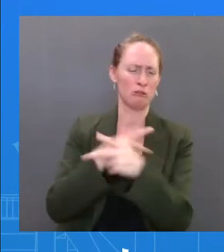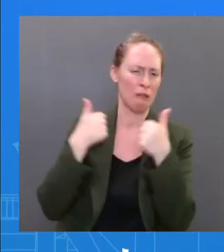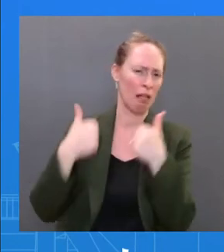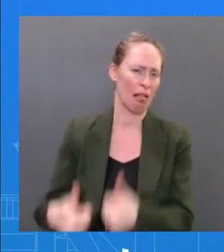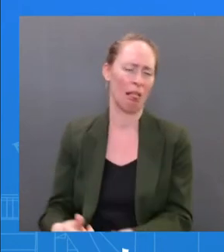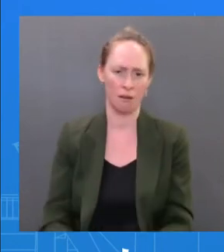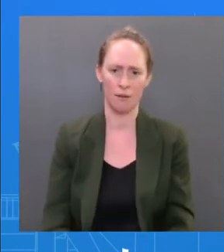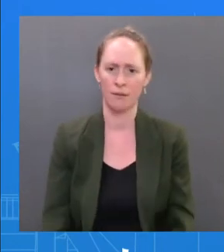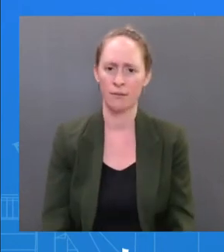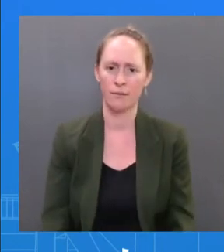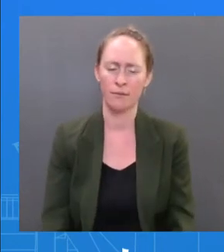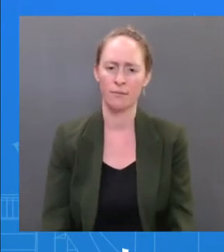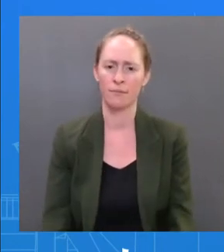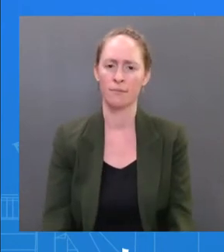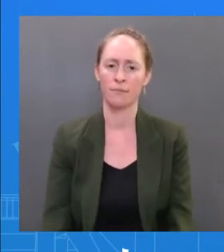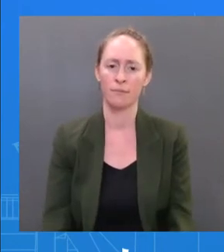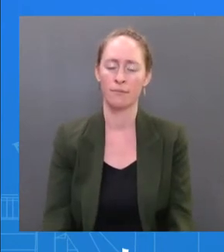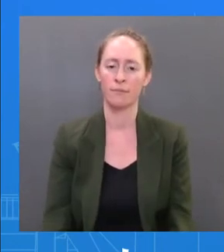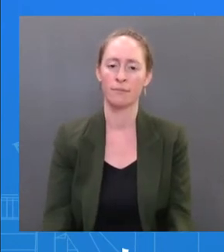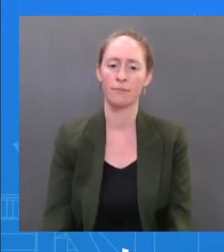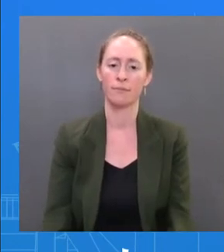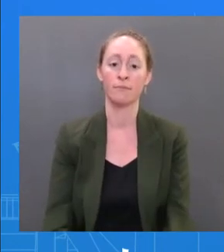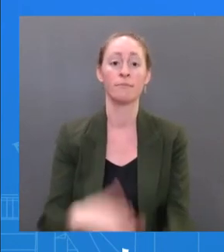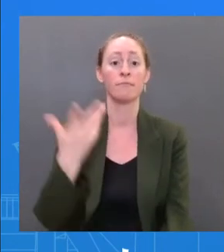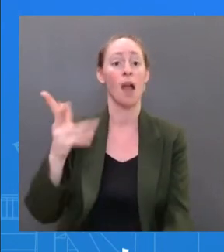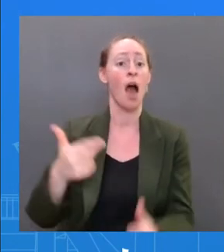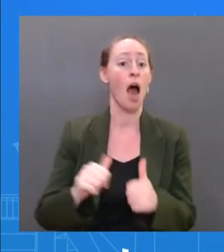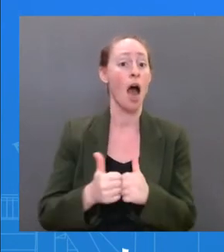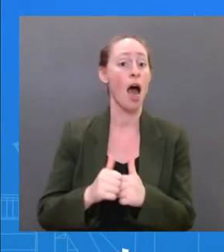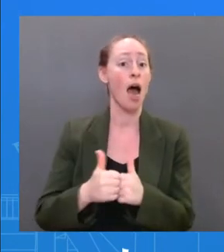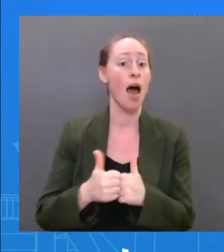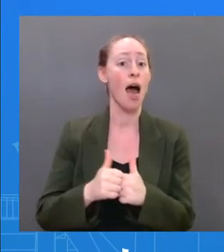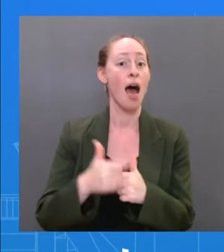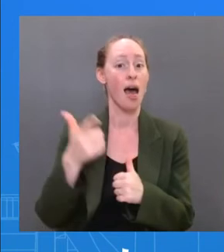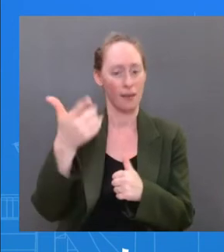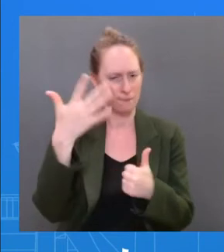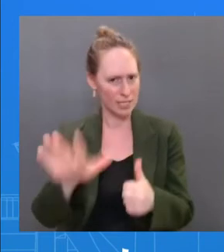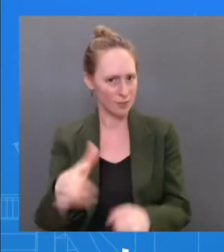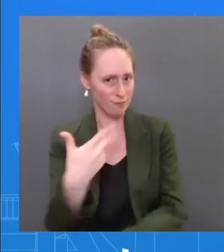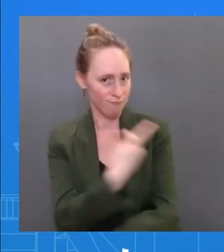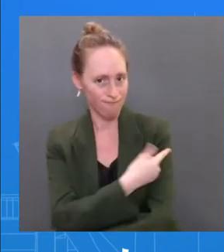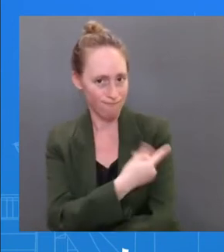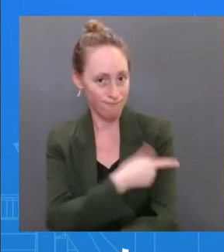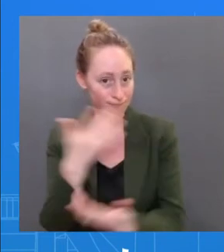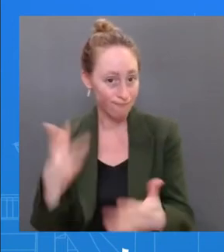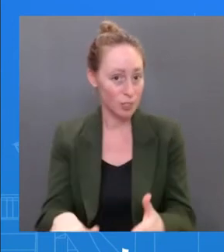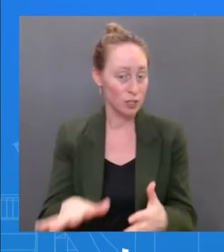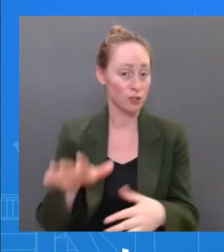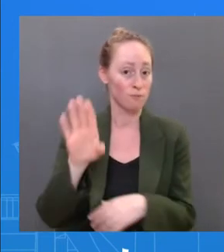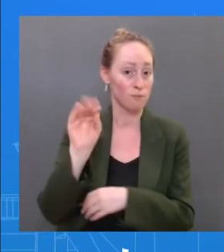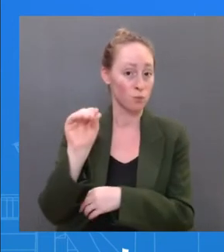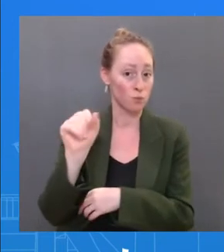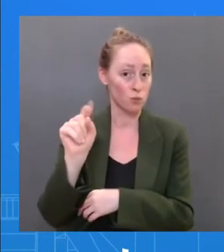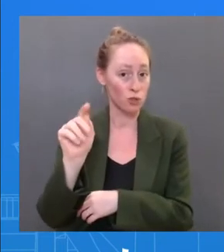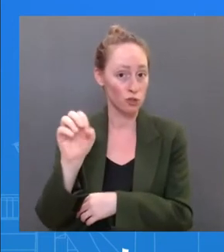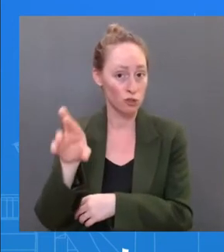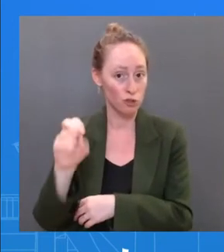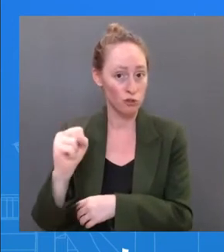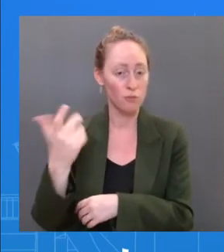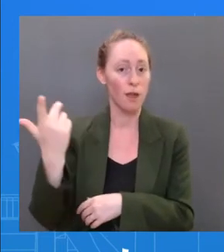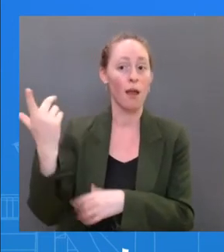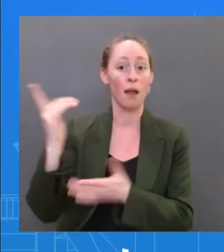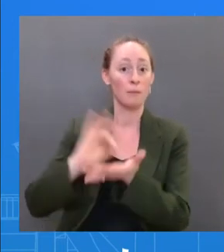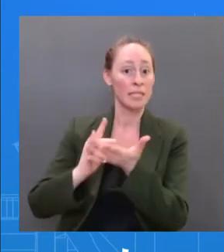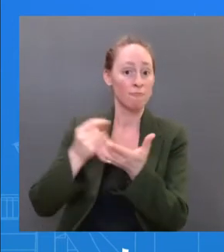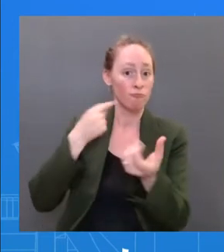making sure people are up to date on their vaccines and getting treatments if they're eligible. And then the second part of the strategy is doing everything we can to keep